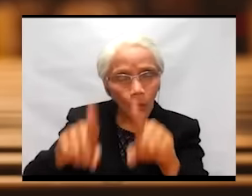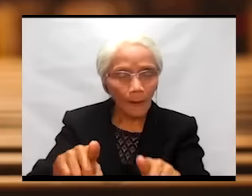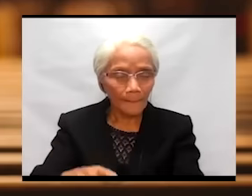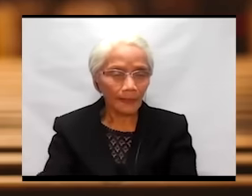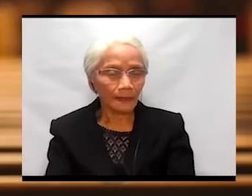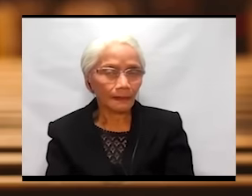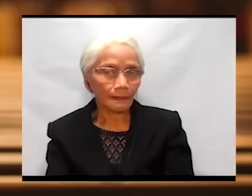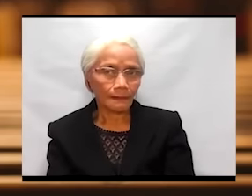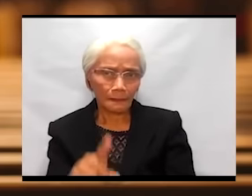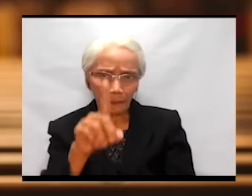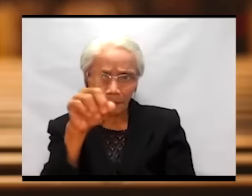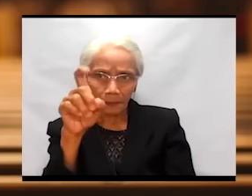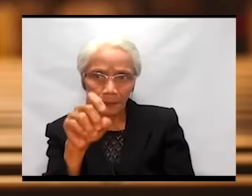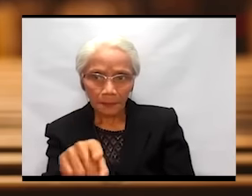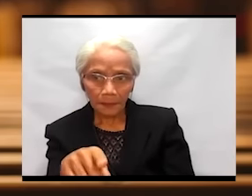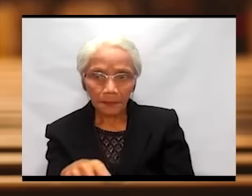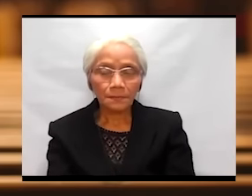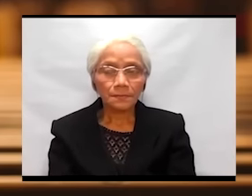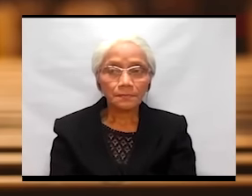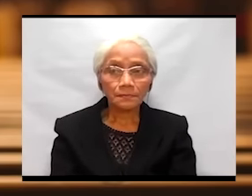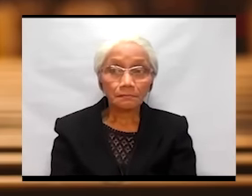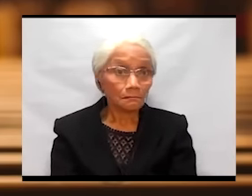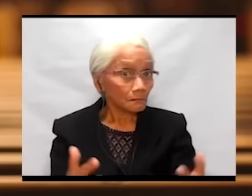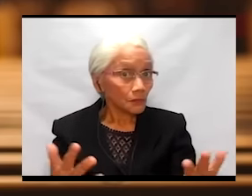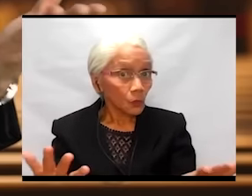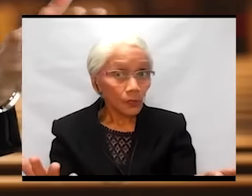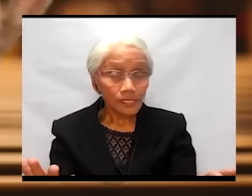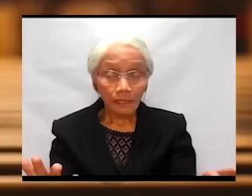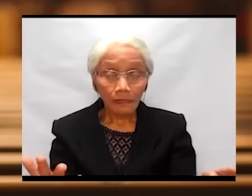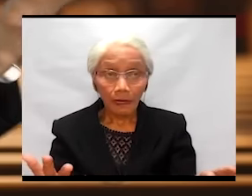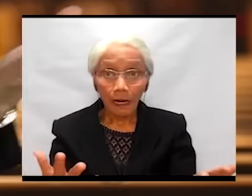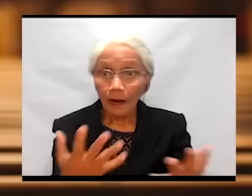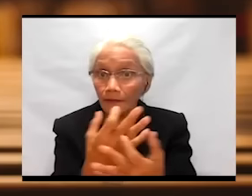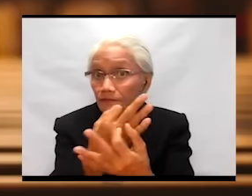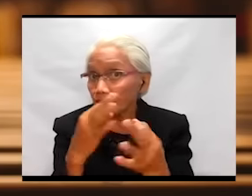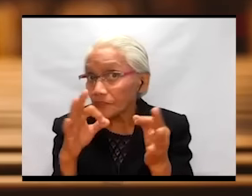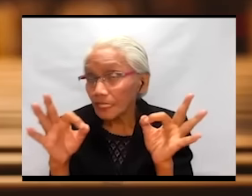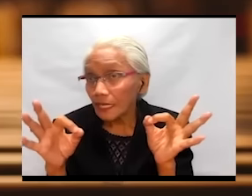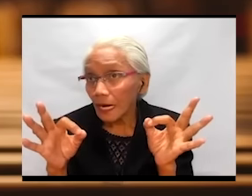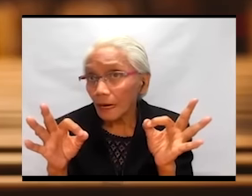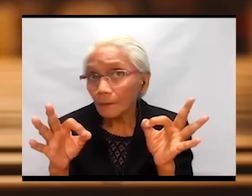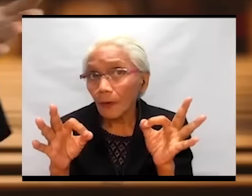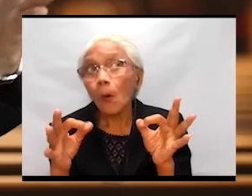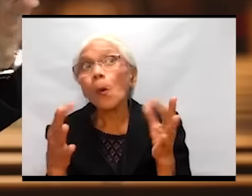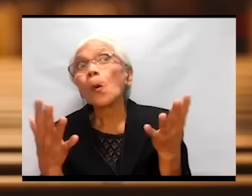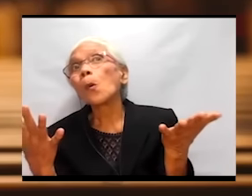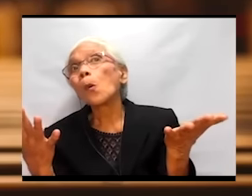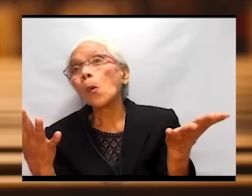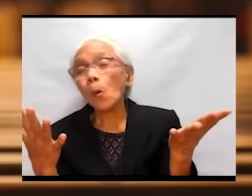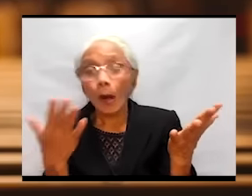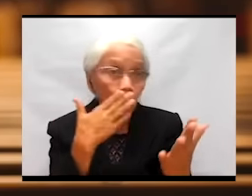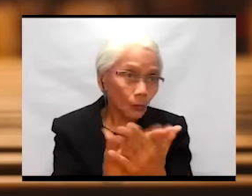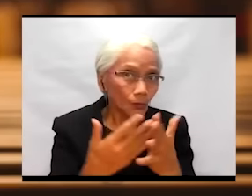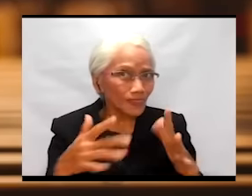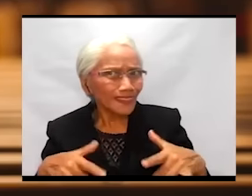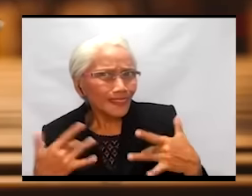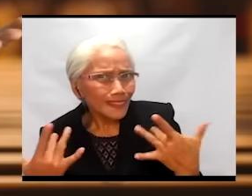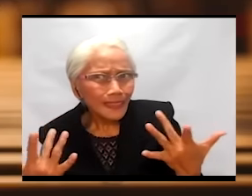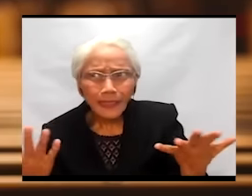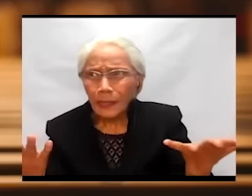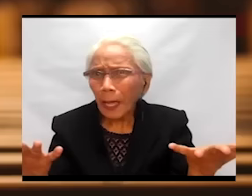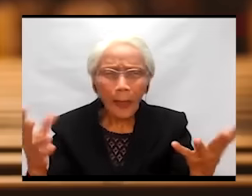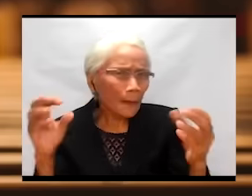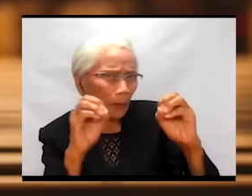Was it the freedom to, oh, a good life? No more problems? No more